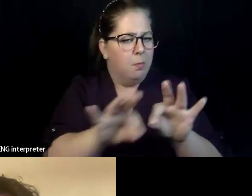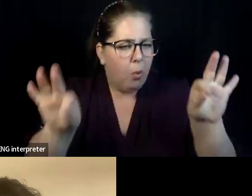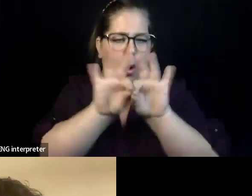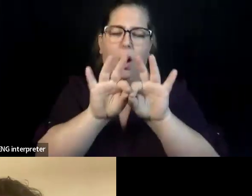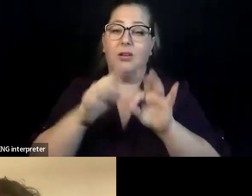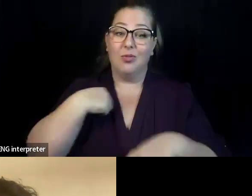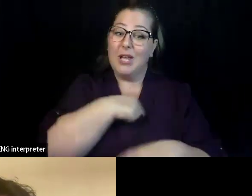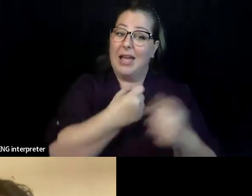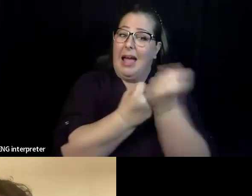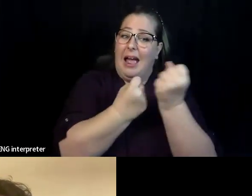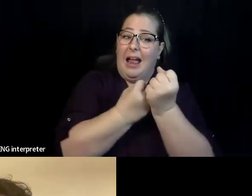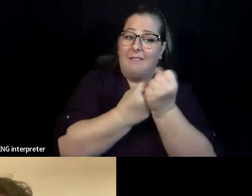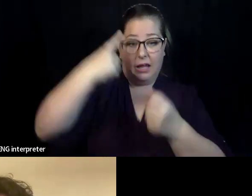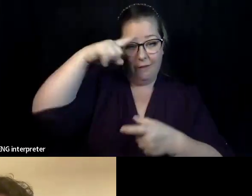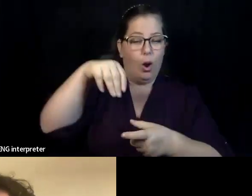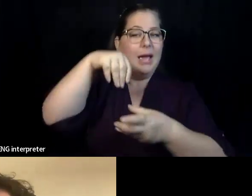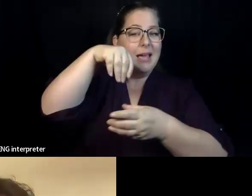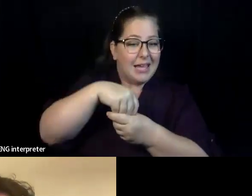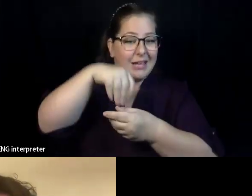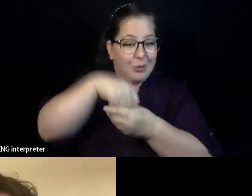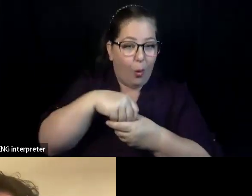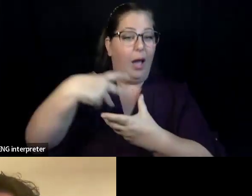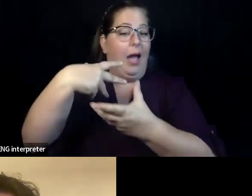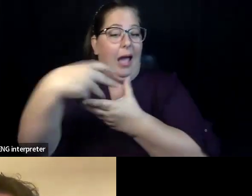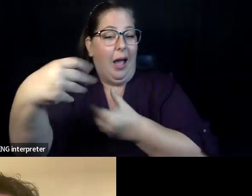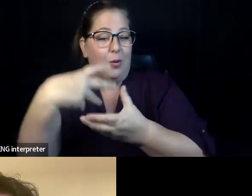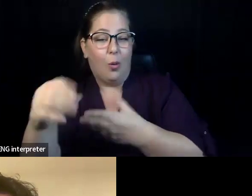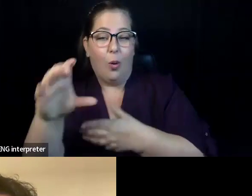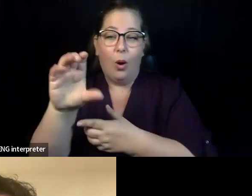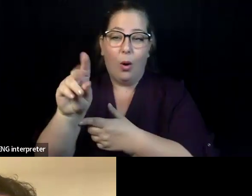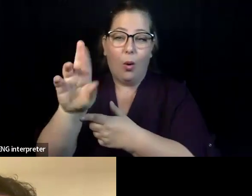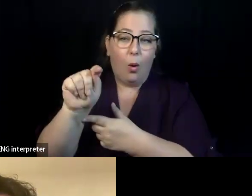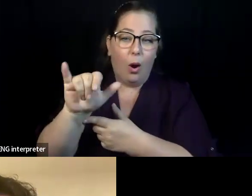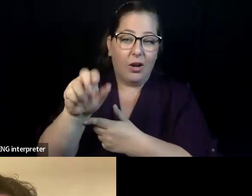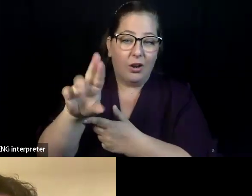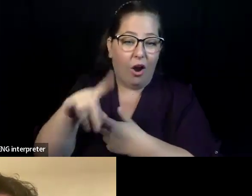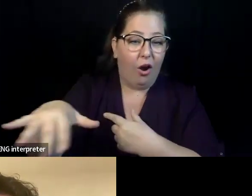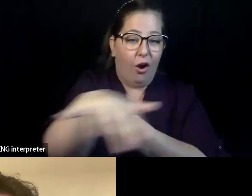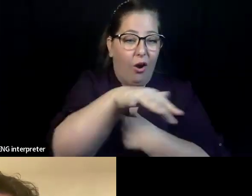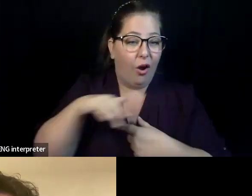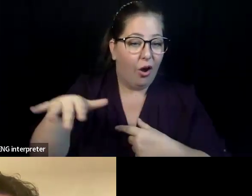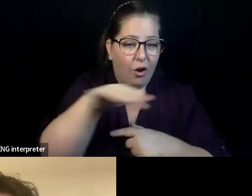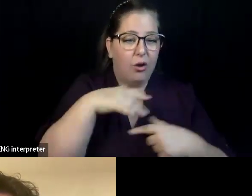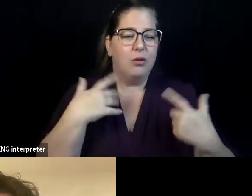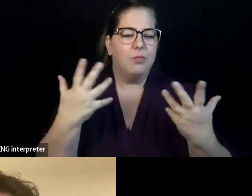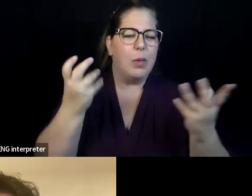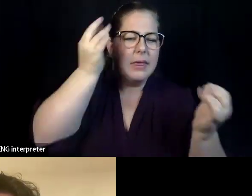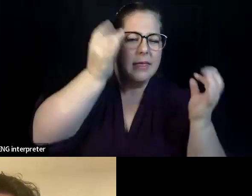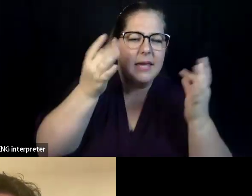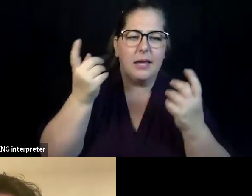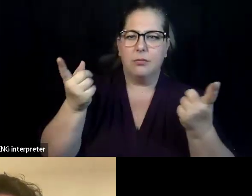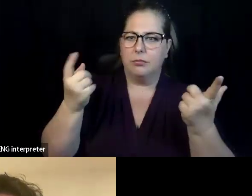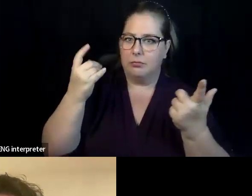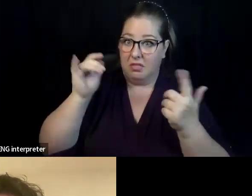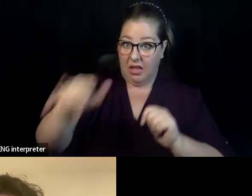when we have the policy, we've asked for it. And then two people are in a space and it doesn't work. And, and some of those